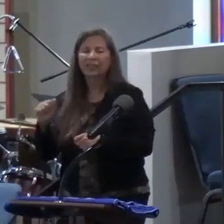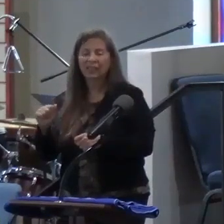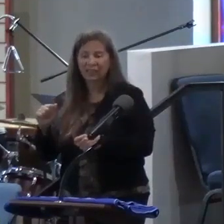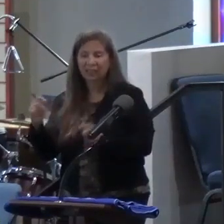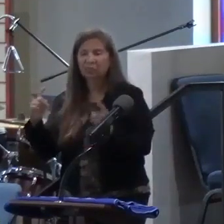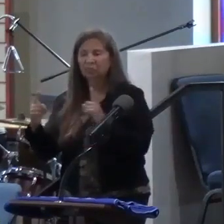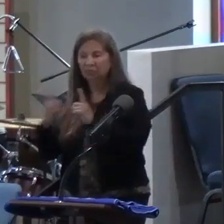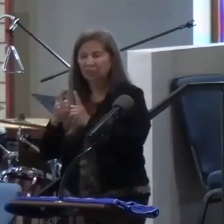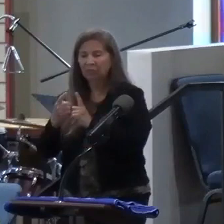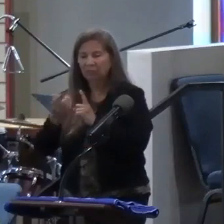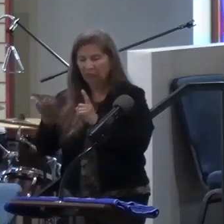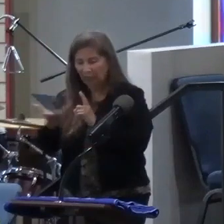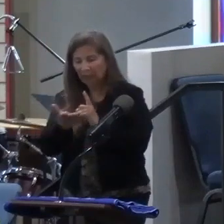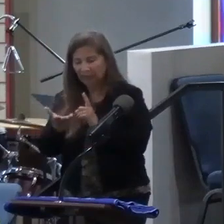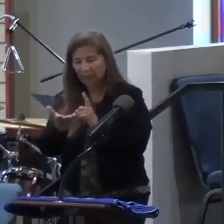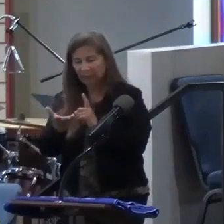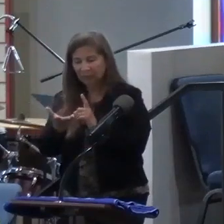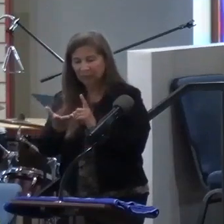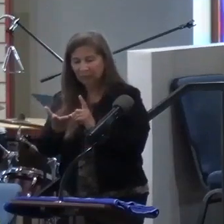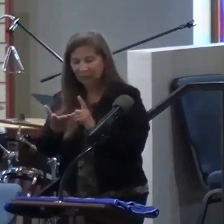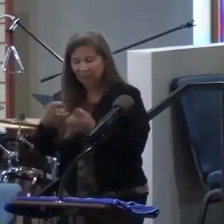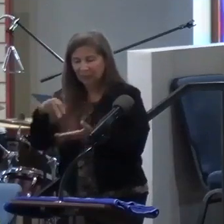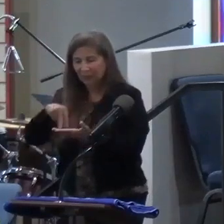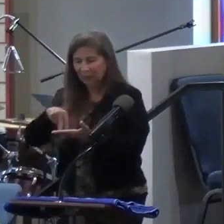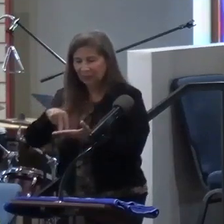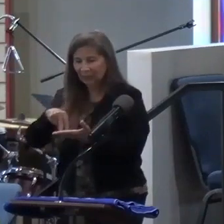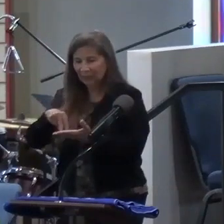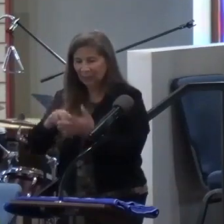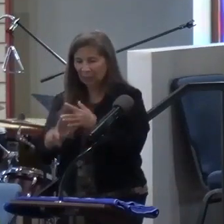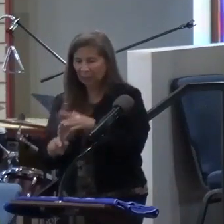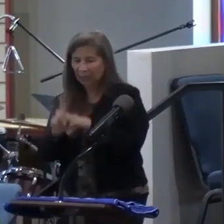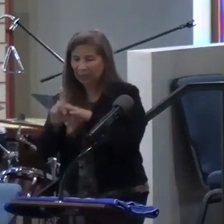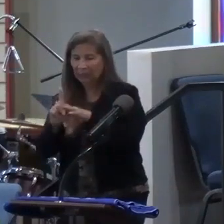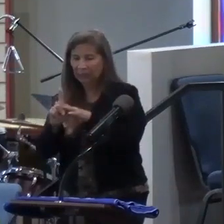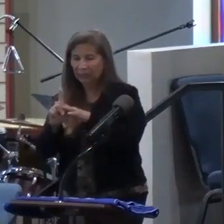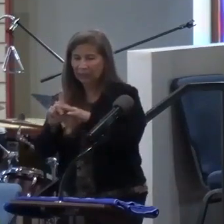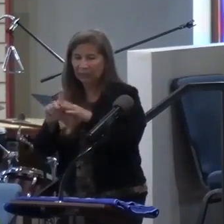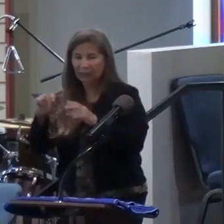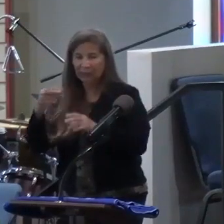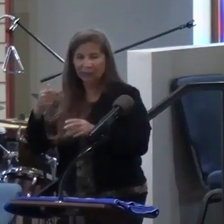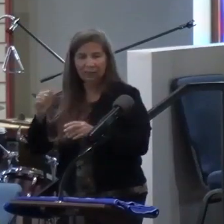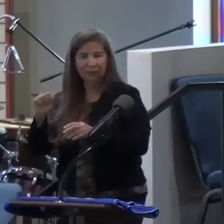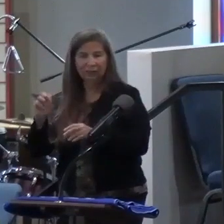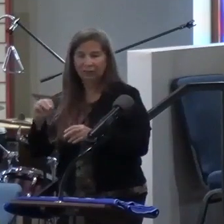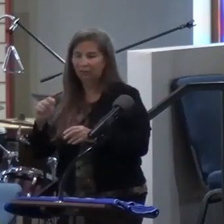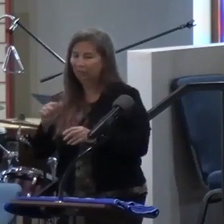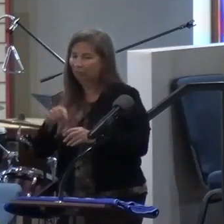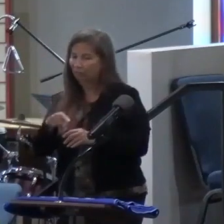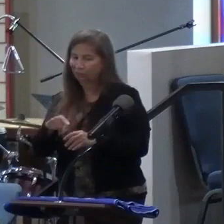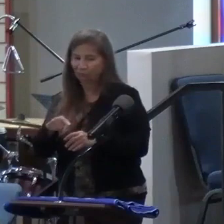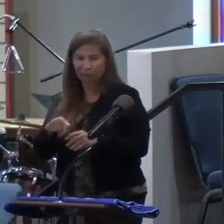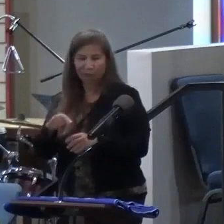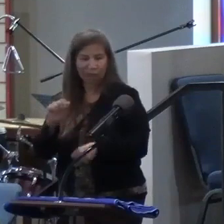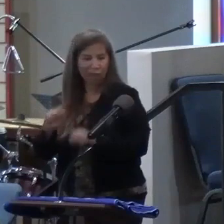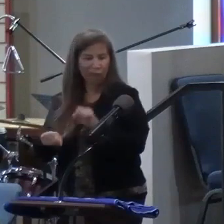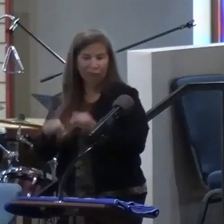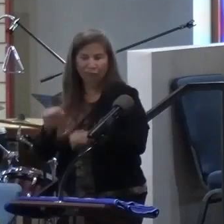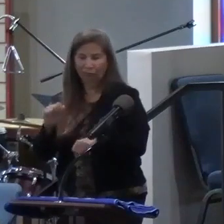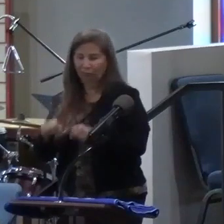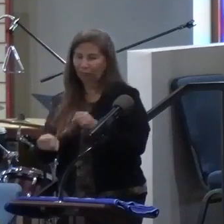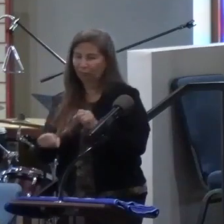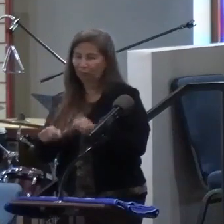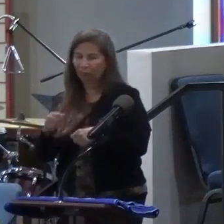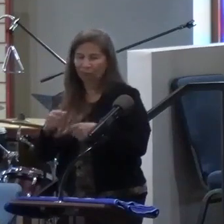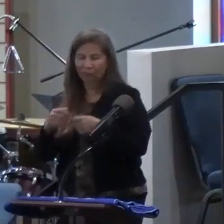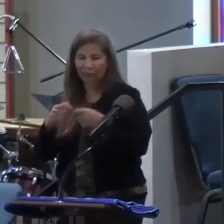at. He stood there, and he appeared right before Thomas, and he didn't say, oh, you unbelieving sinner. No, he